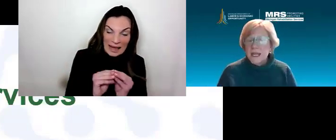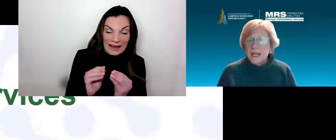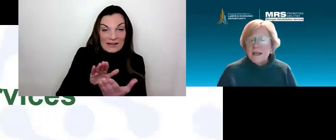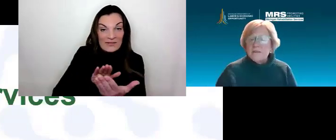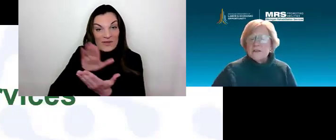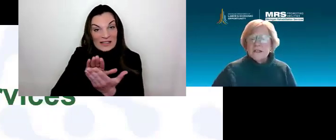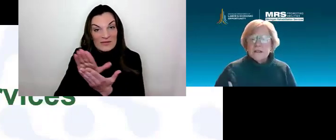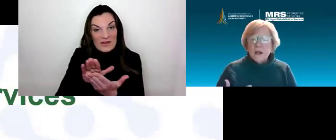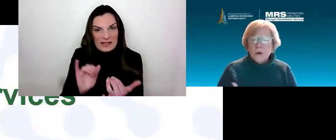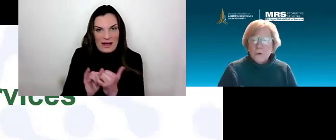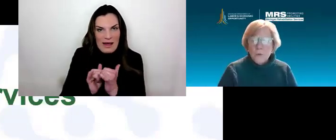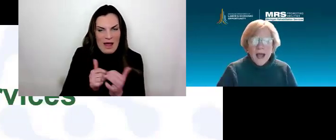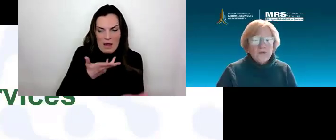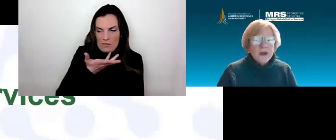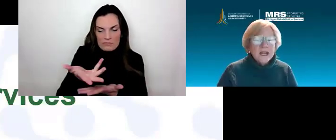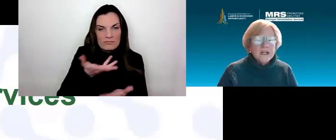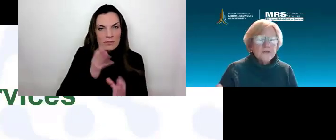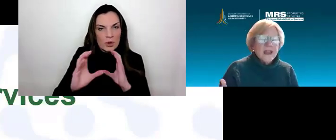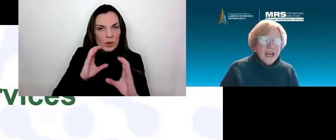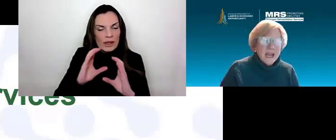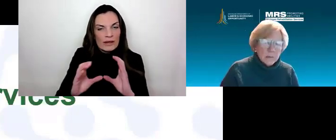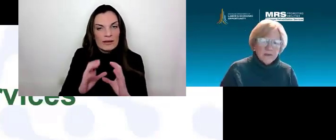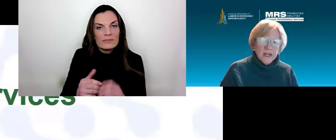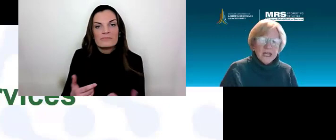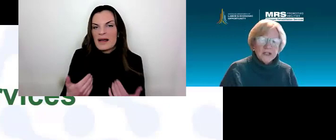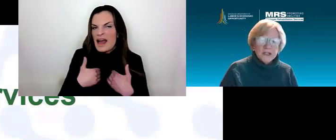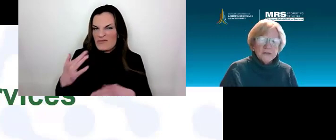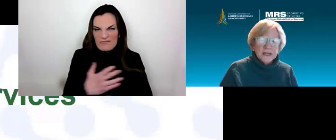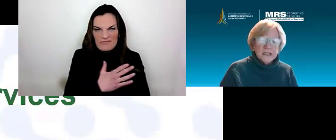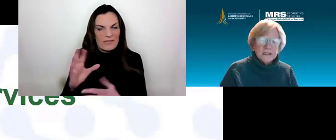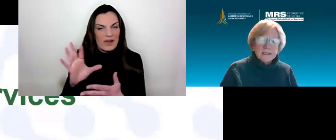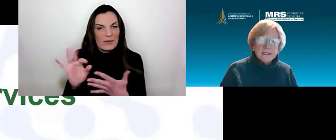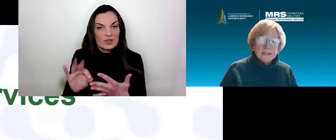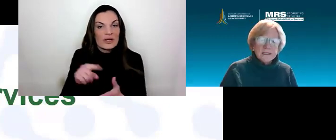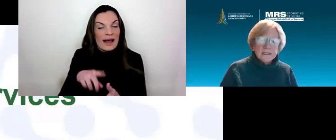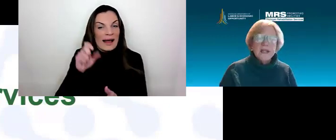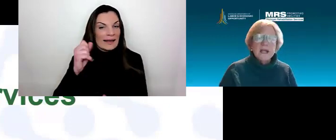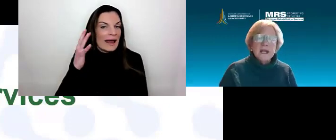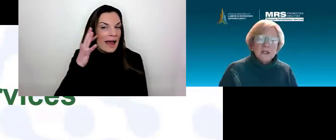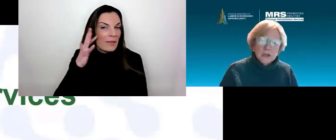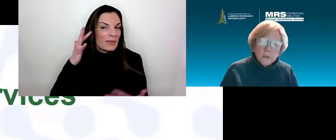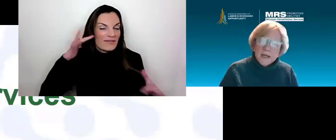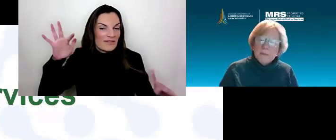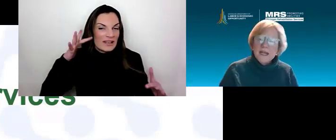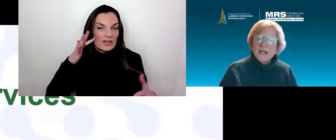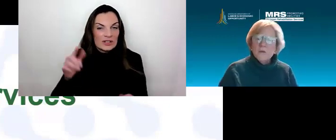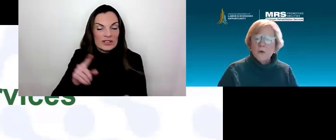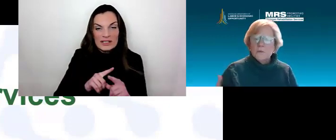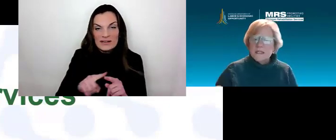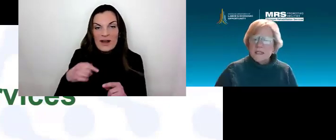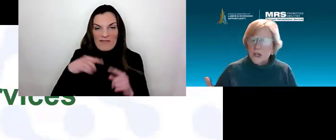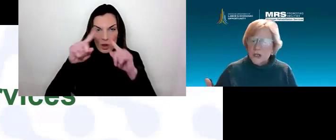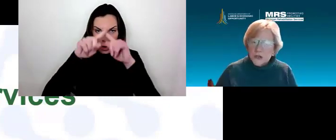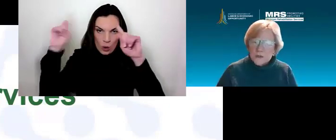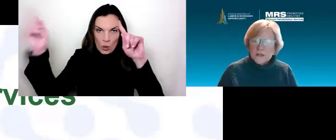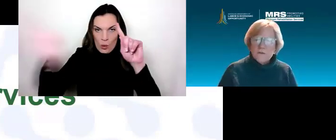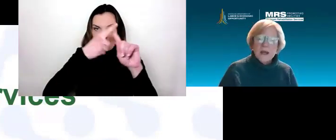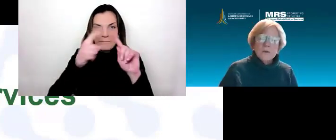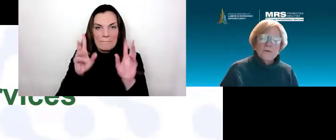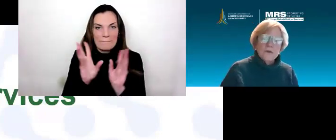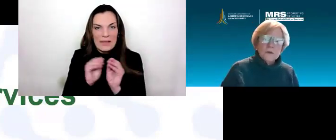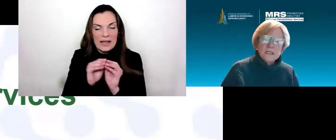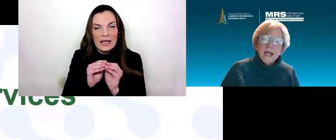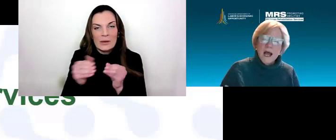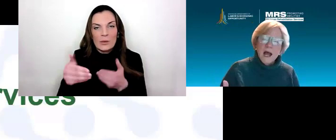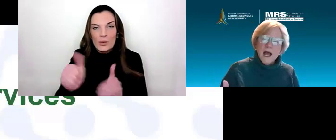communication, there's a wide range of amplification devices including looping meeting rooms and use